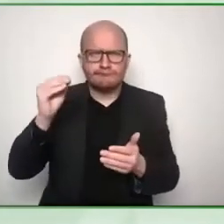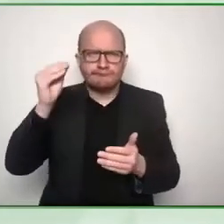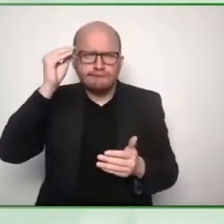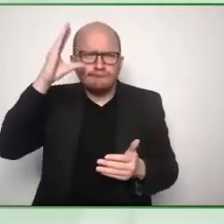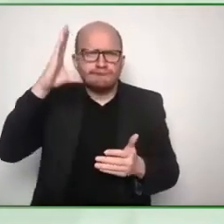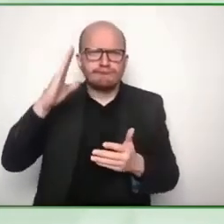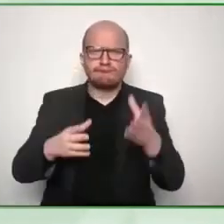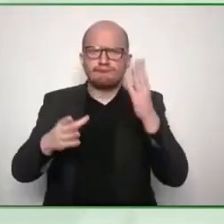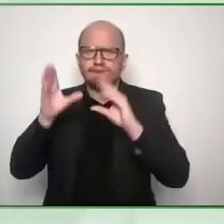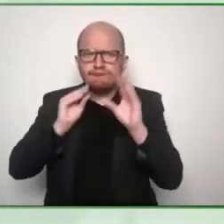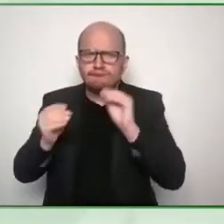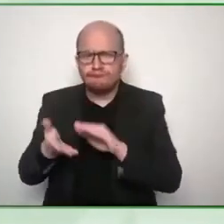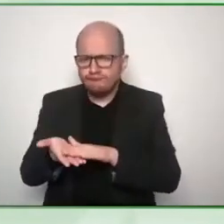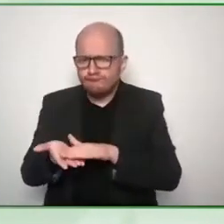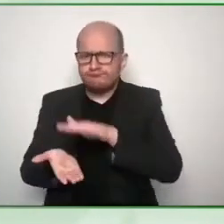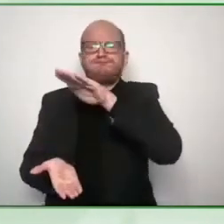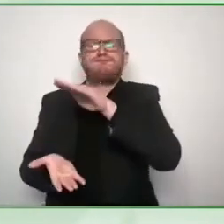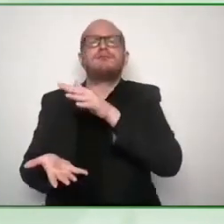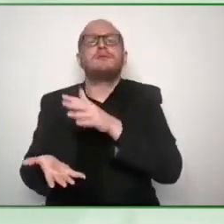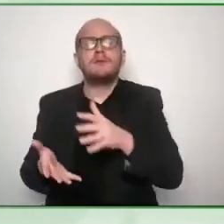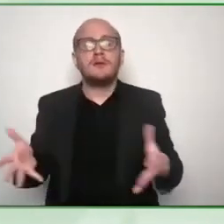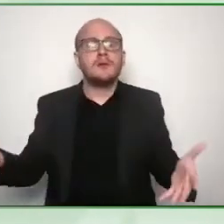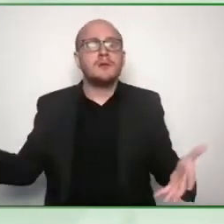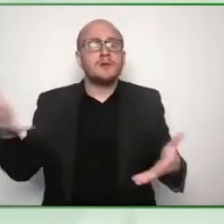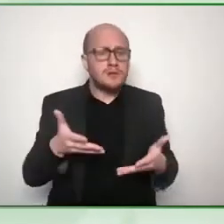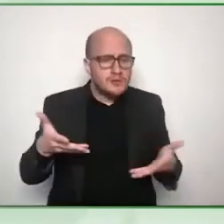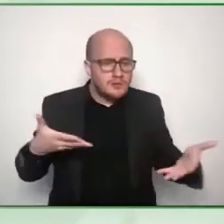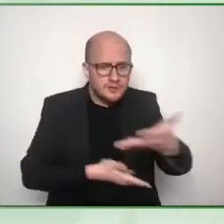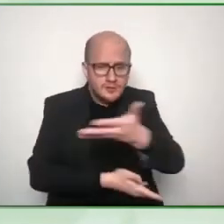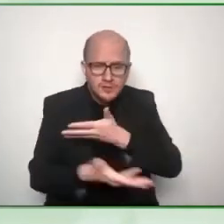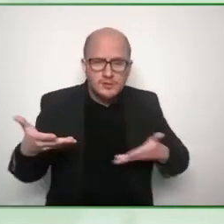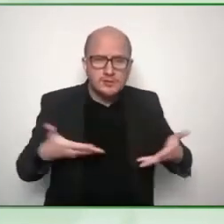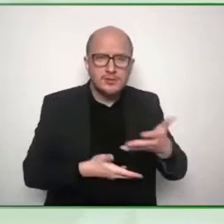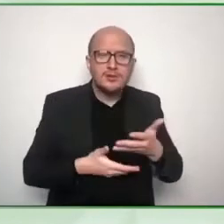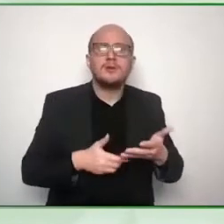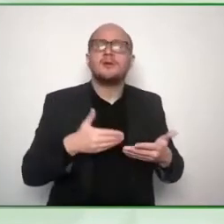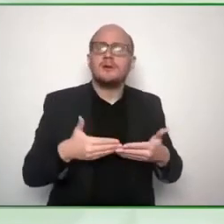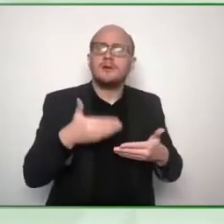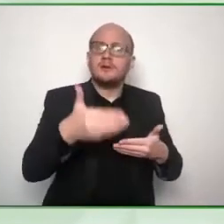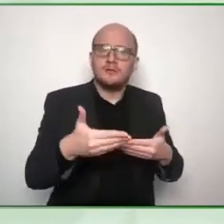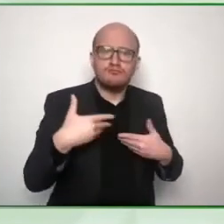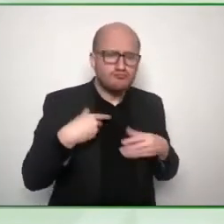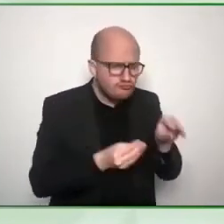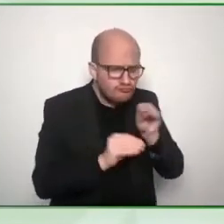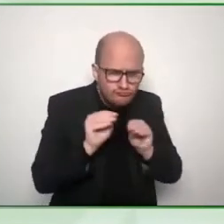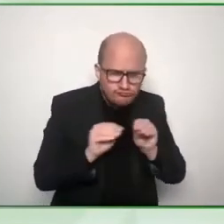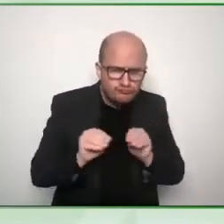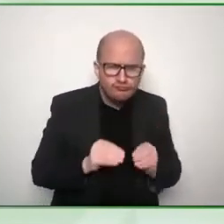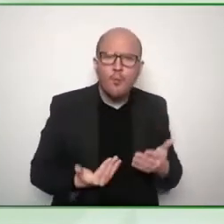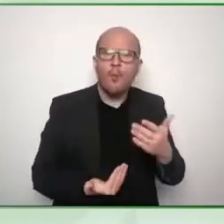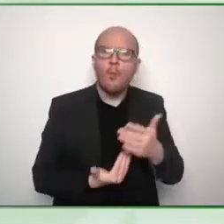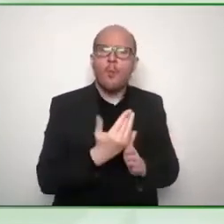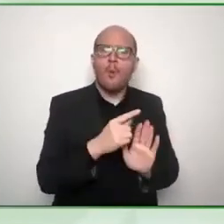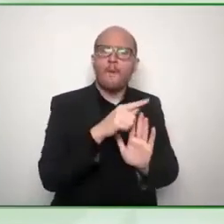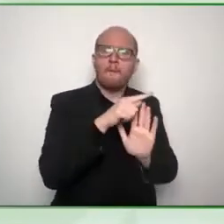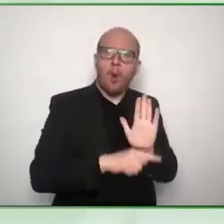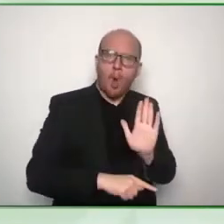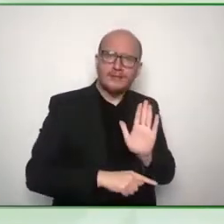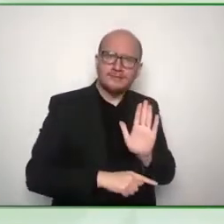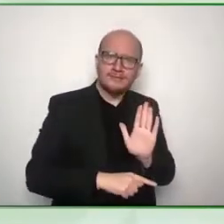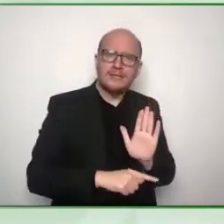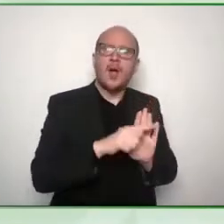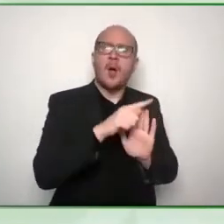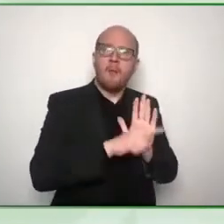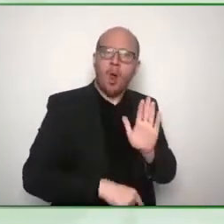and we put it out for community consultation wide-ranging community consultation reaching over 46 000 56 000